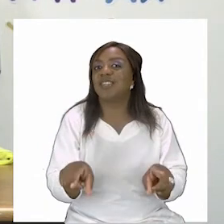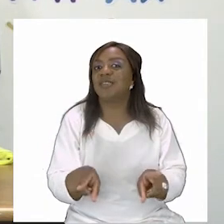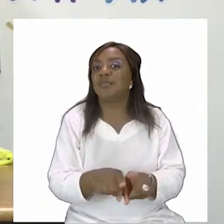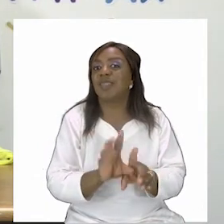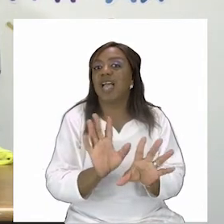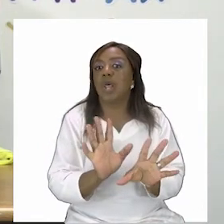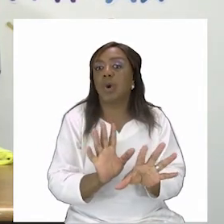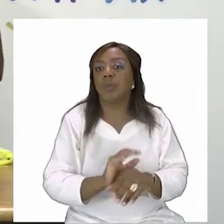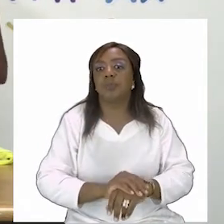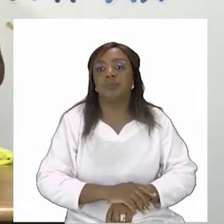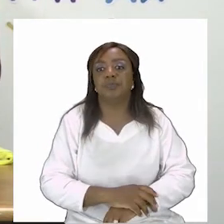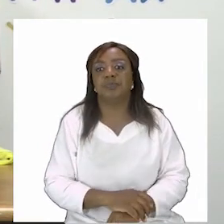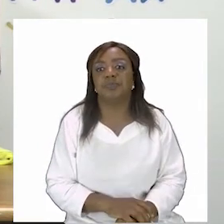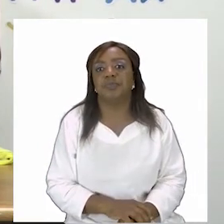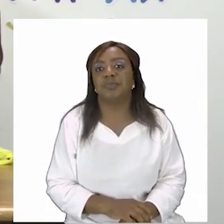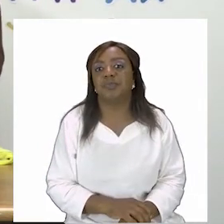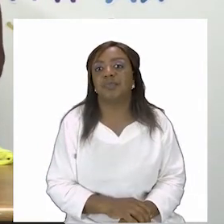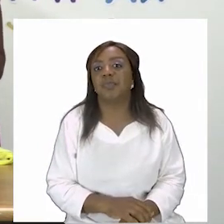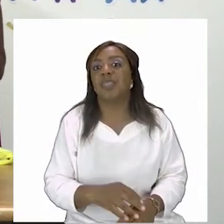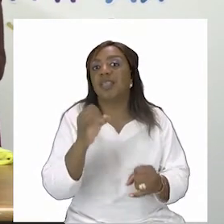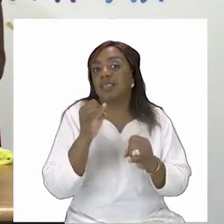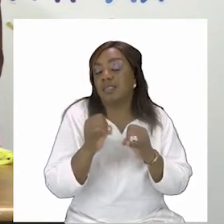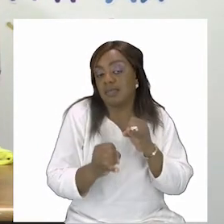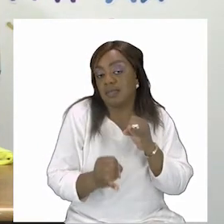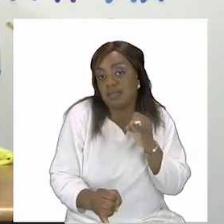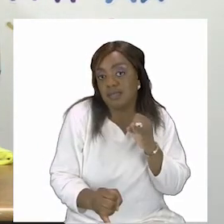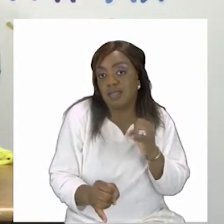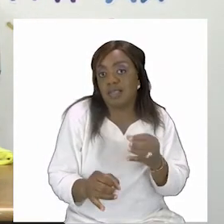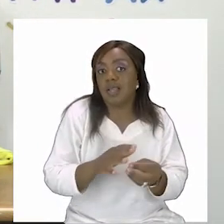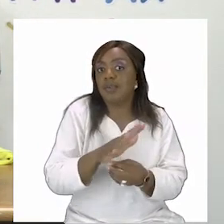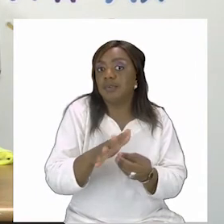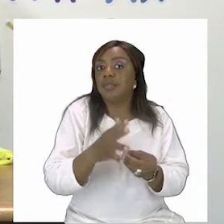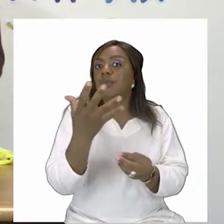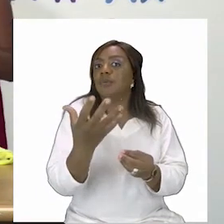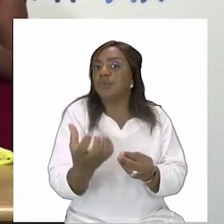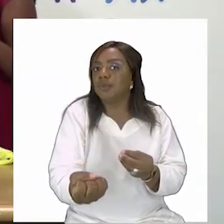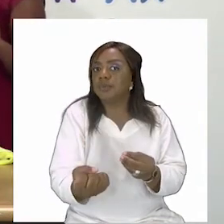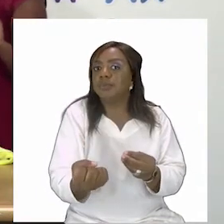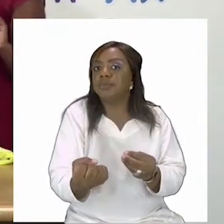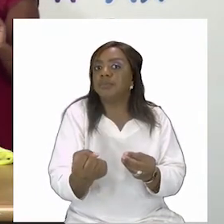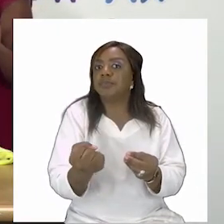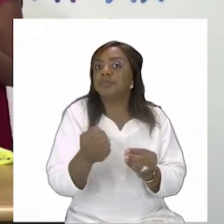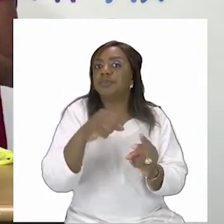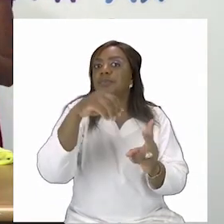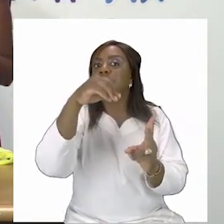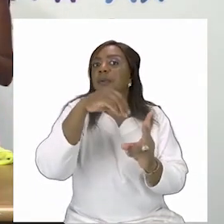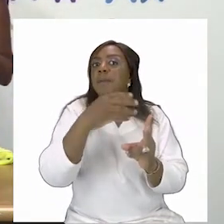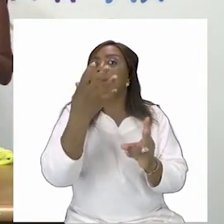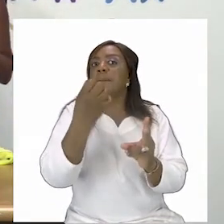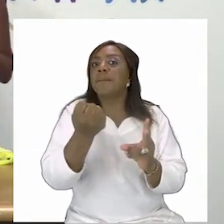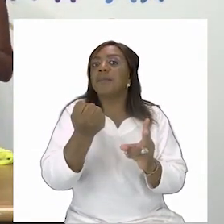and in this one we have a family with an extra